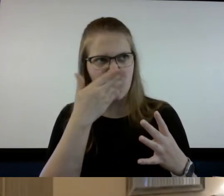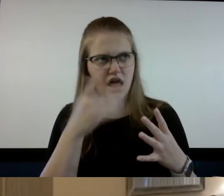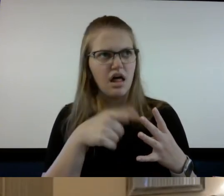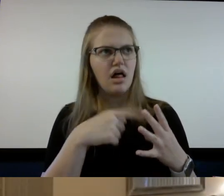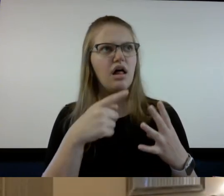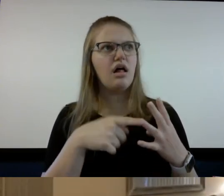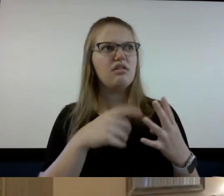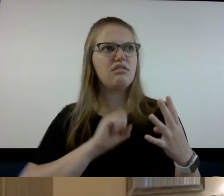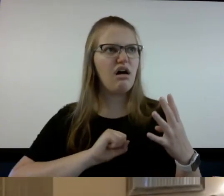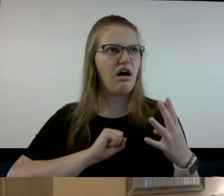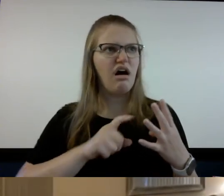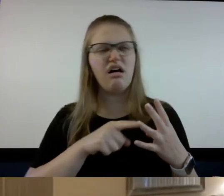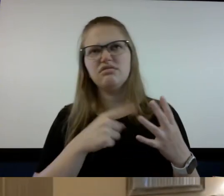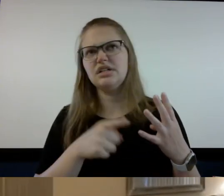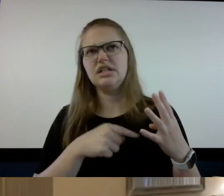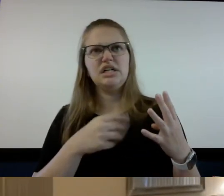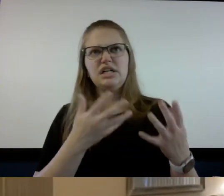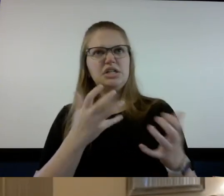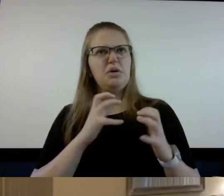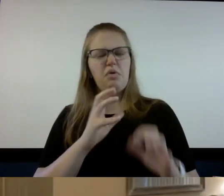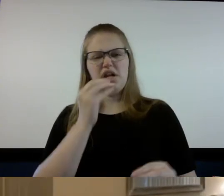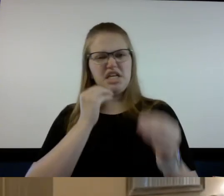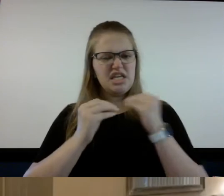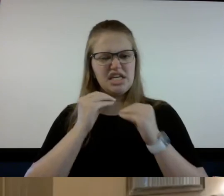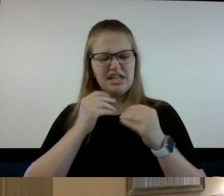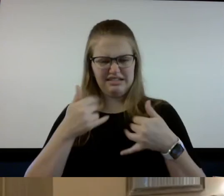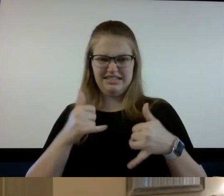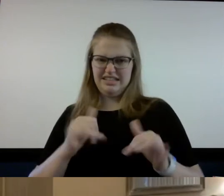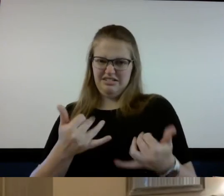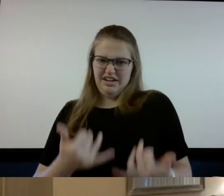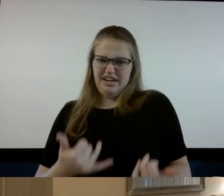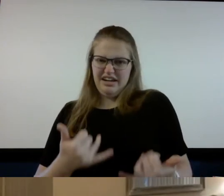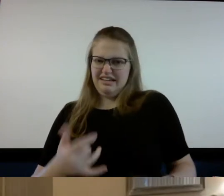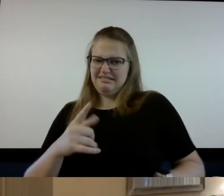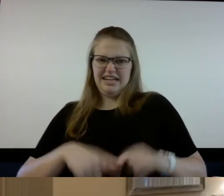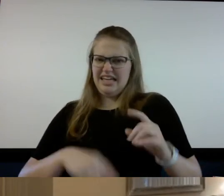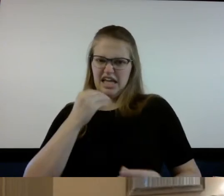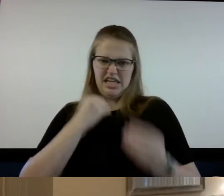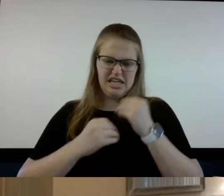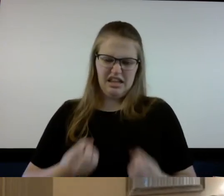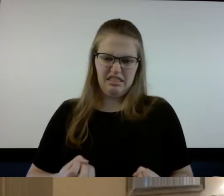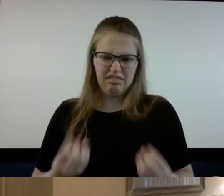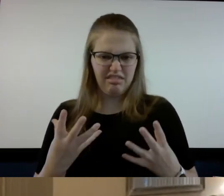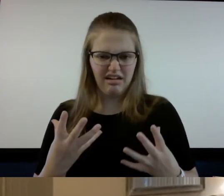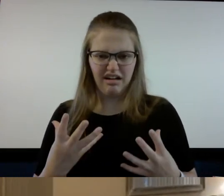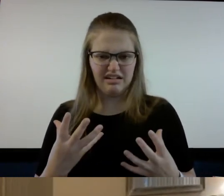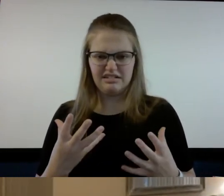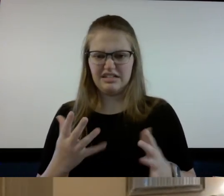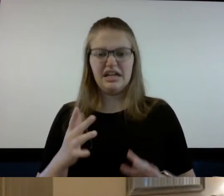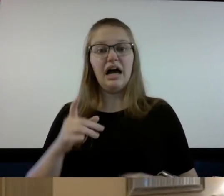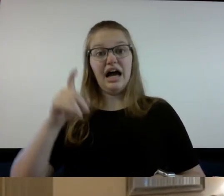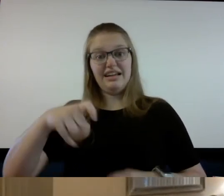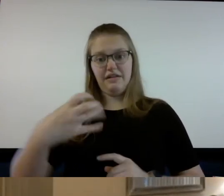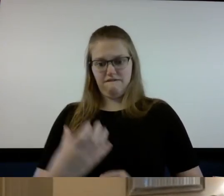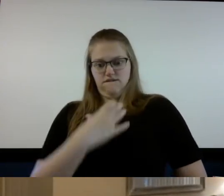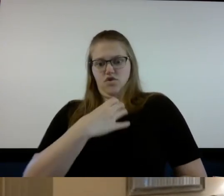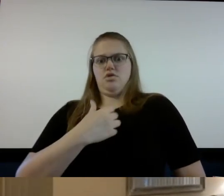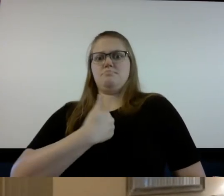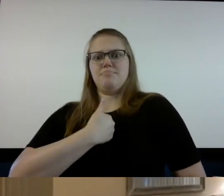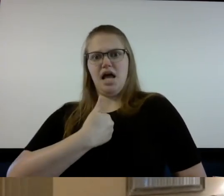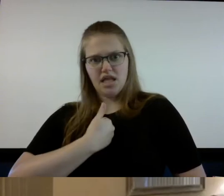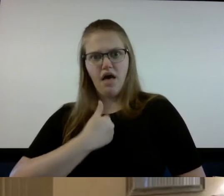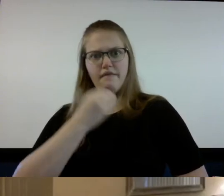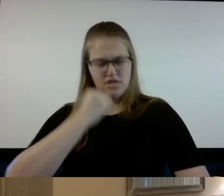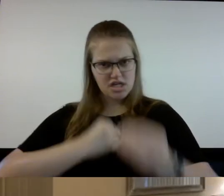absolutely no appetite I still can can't hardly eat anything I have no desire to force myself still to